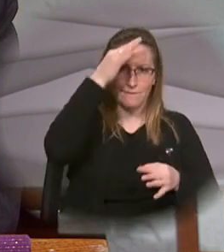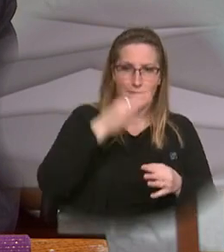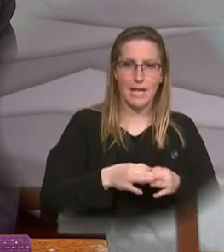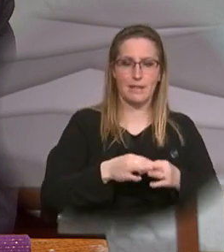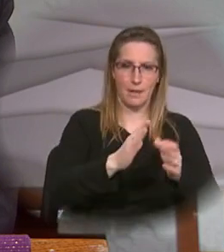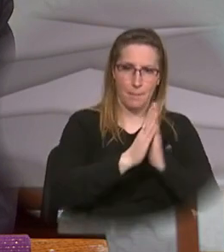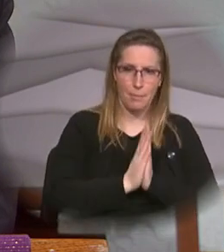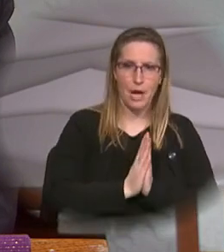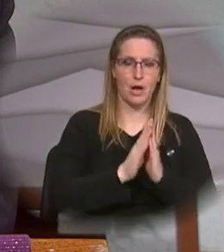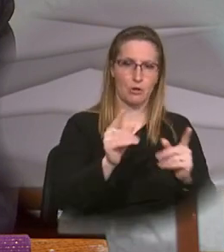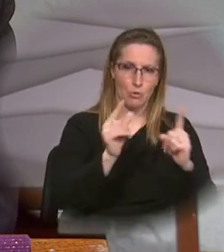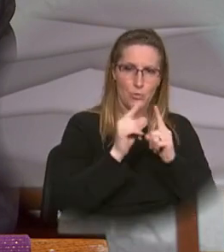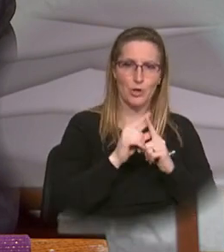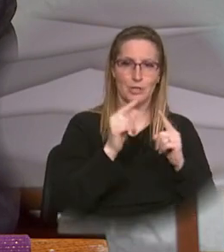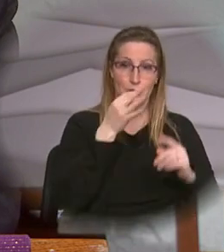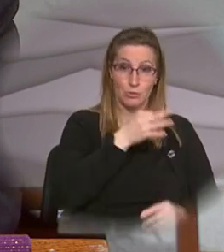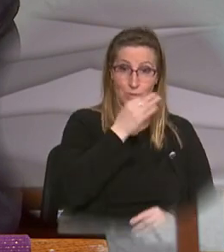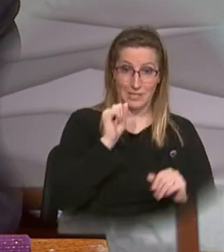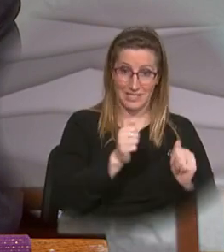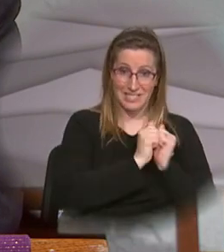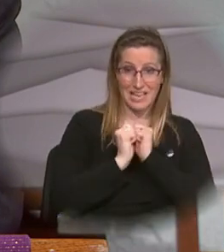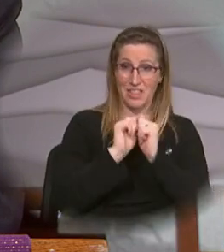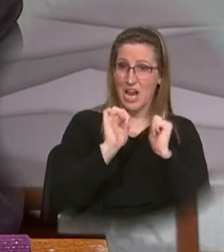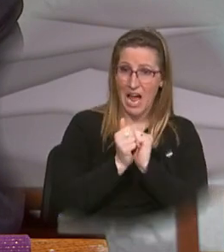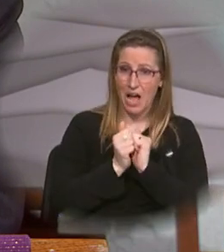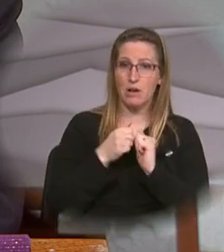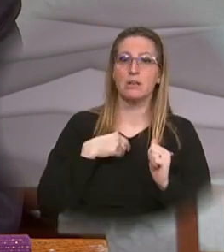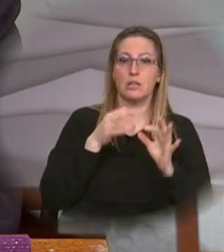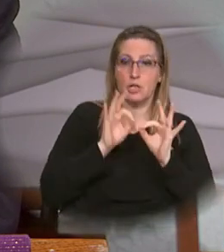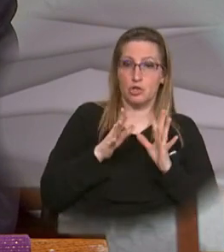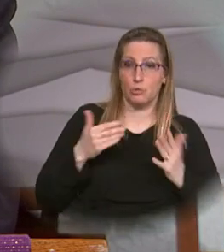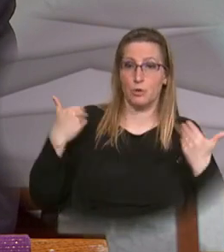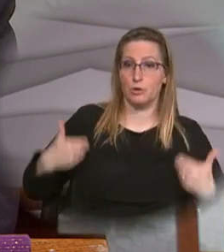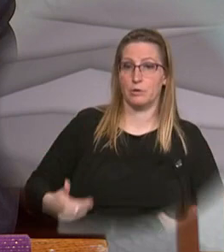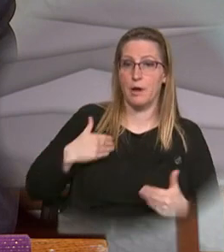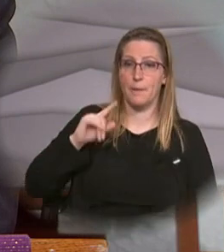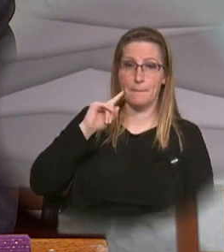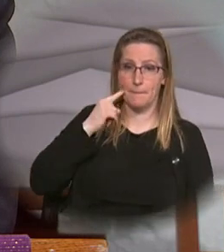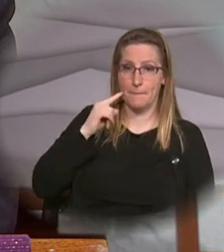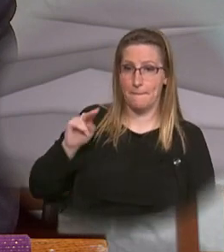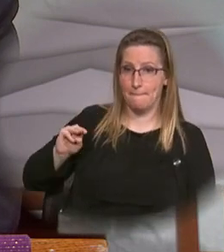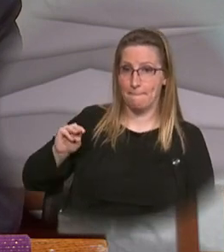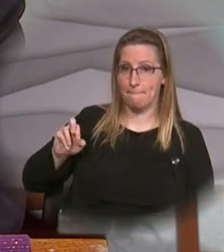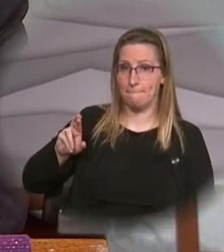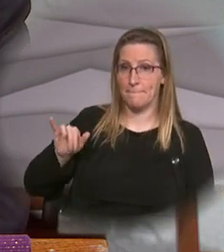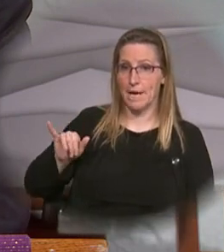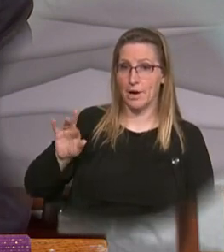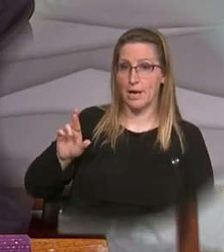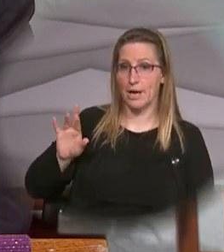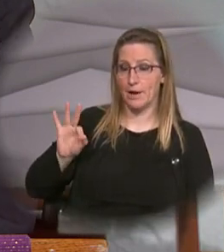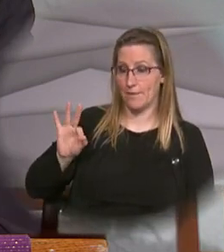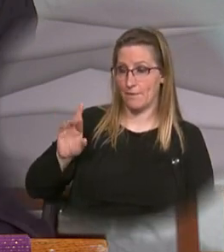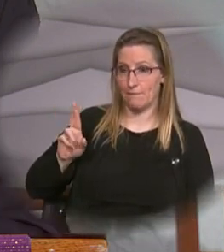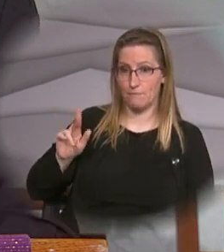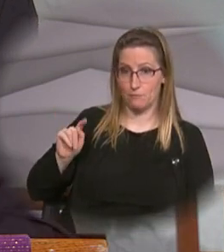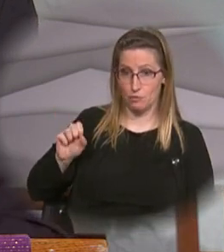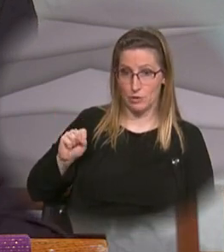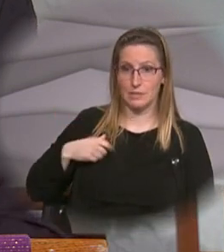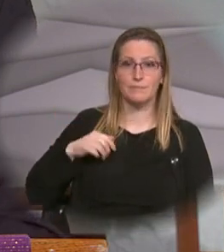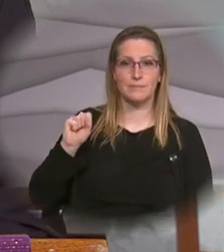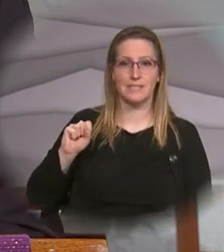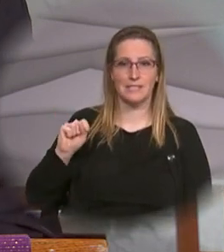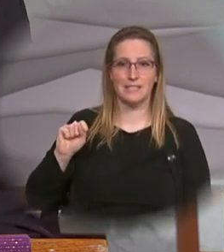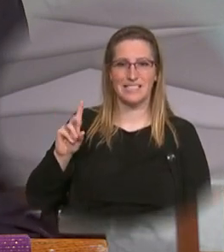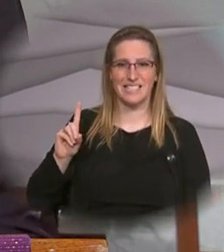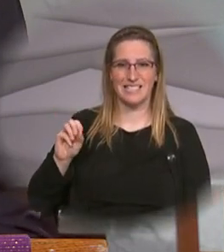prayer, word, and Eucharist, thanks to the interpretation of Mary Fruits of St. Dennis Parish in Madison. And our